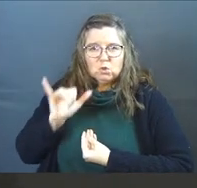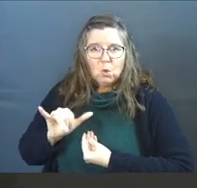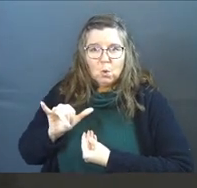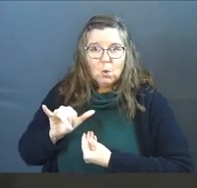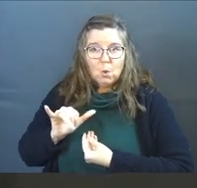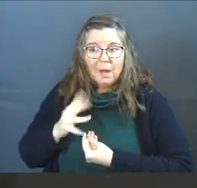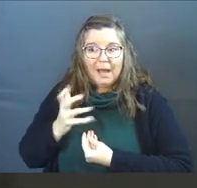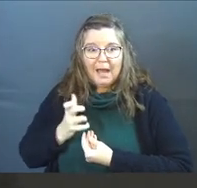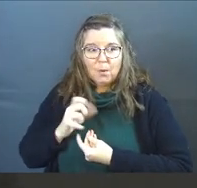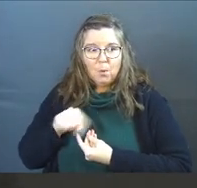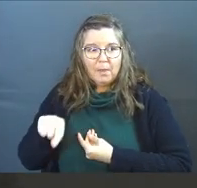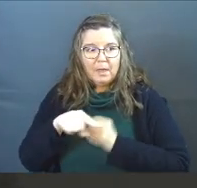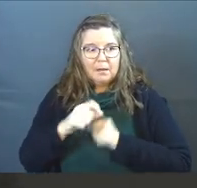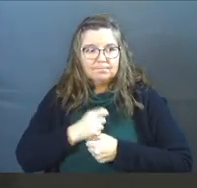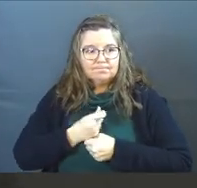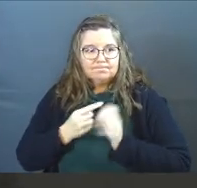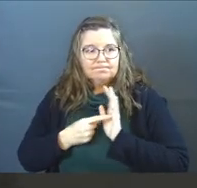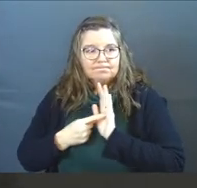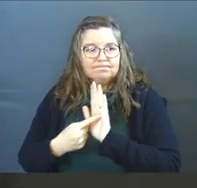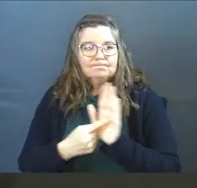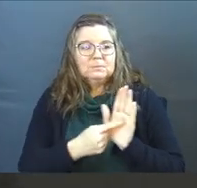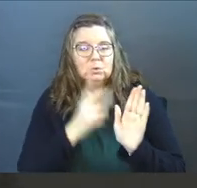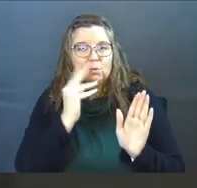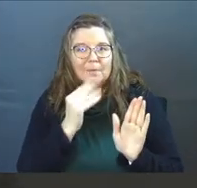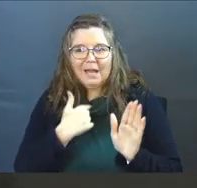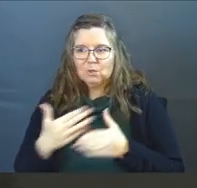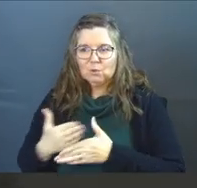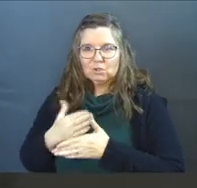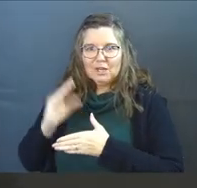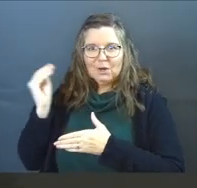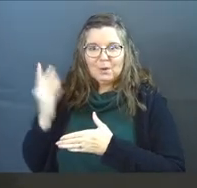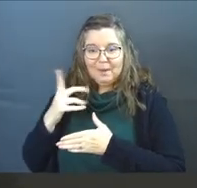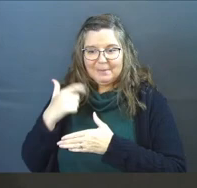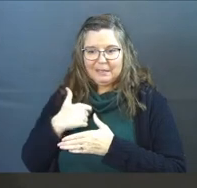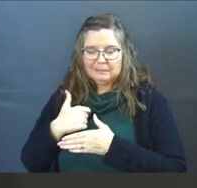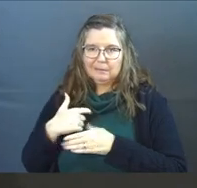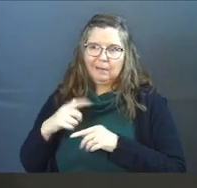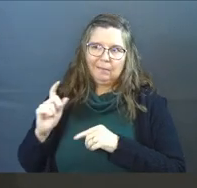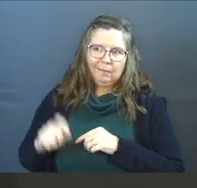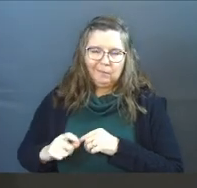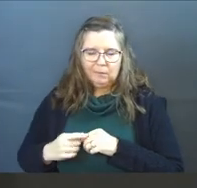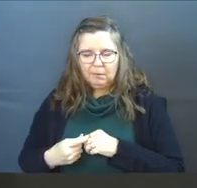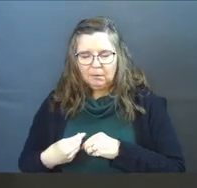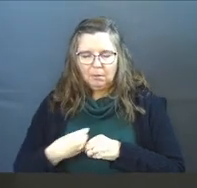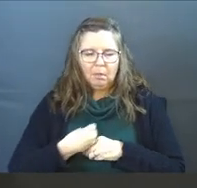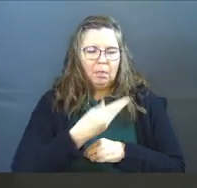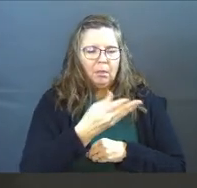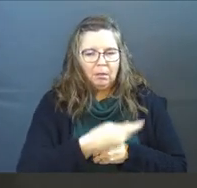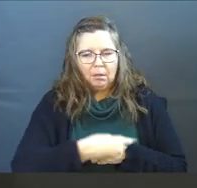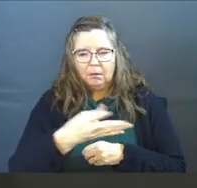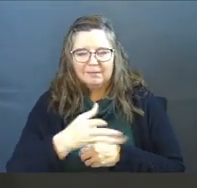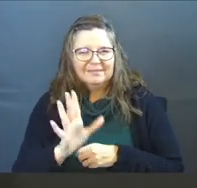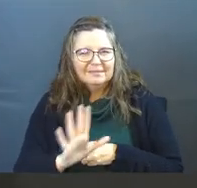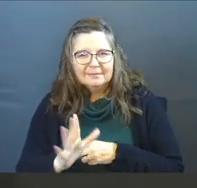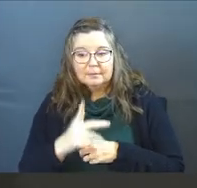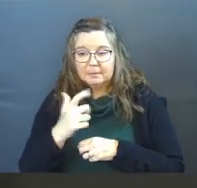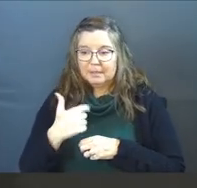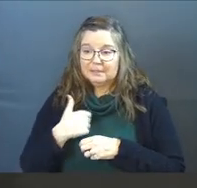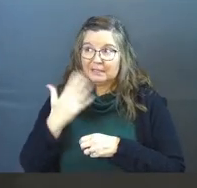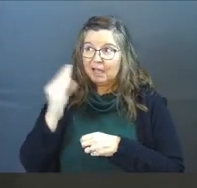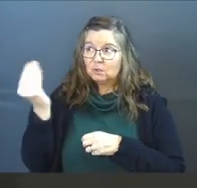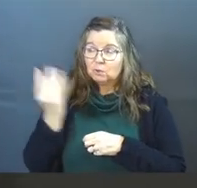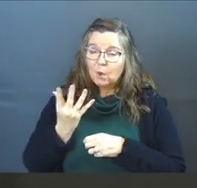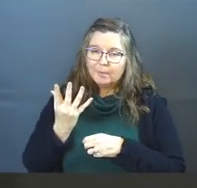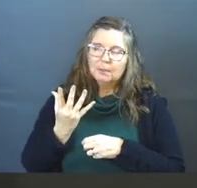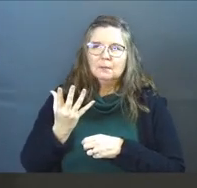experience the same exact thing. So I don't share this grace because I'm obligated. I don't share this grace because